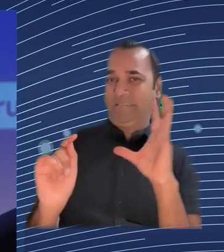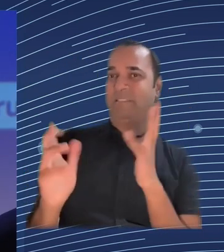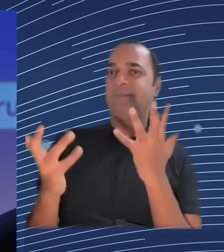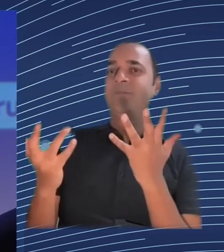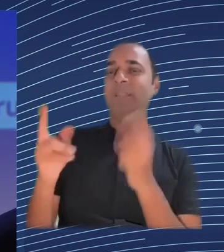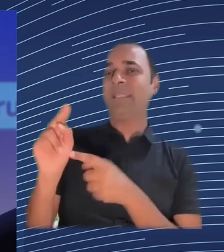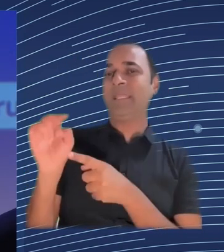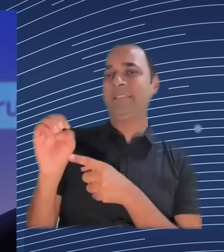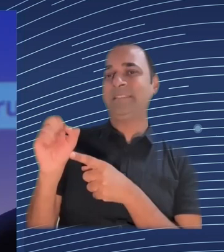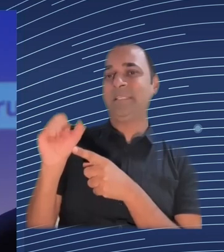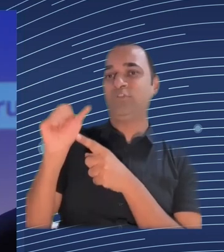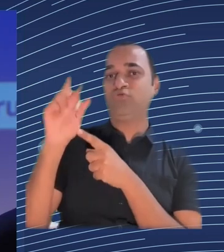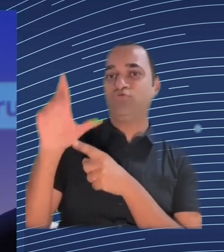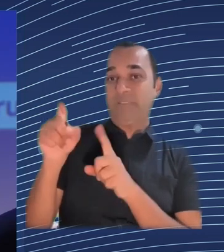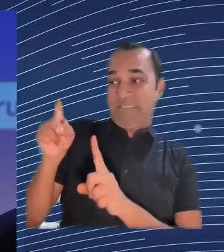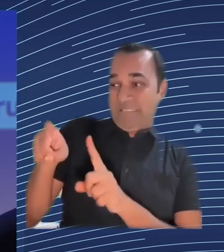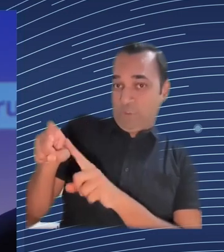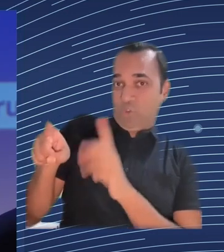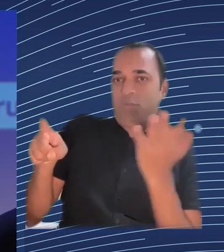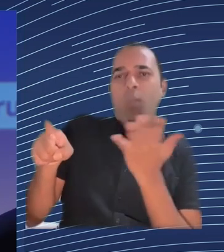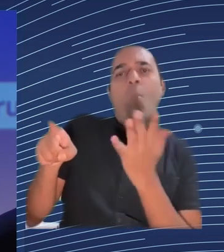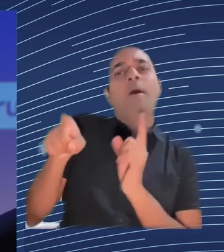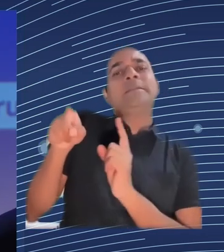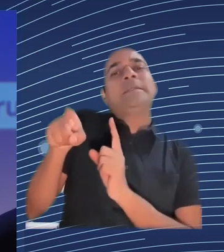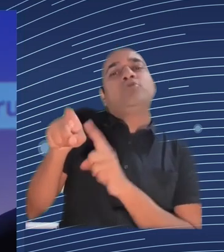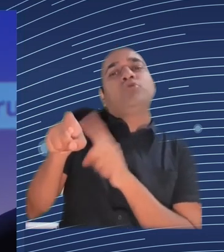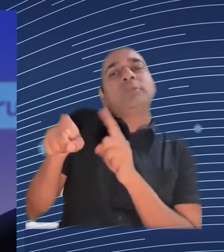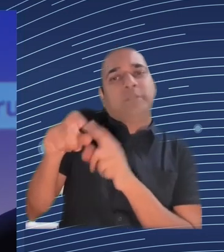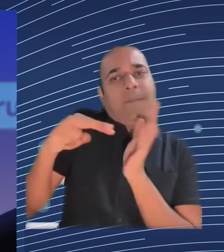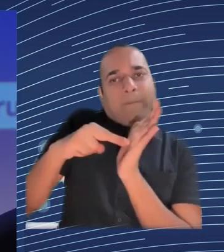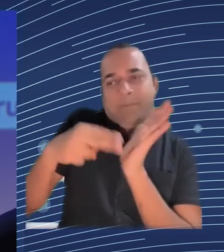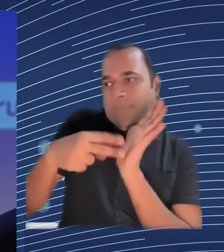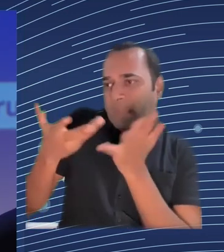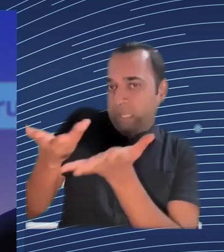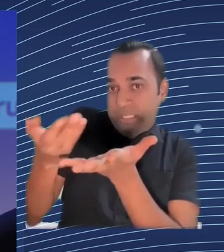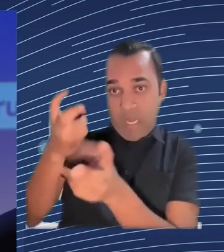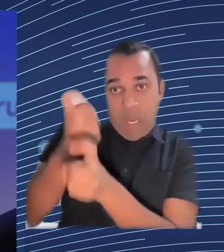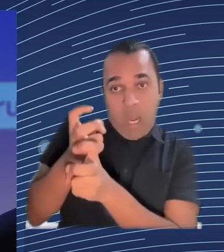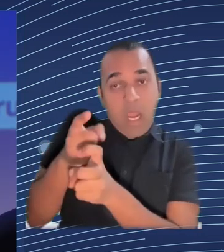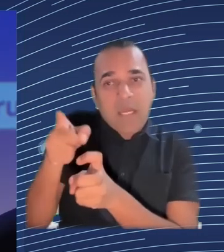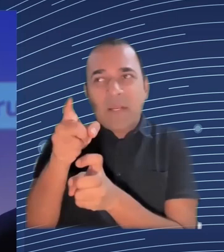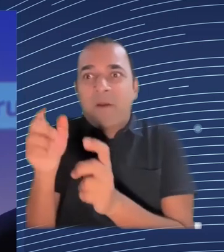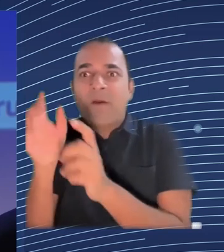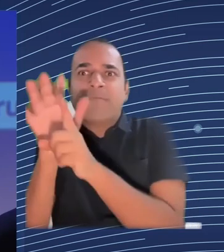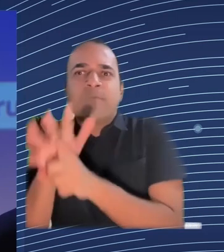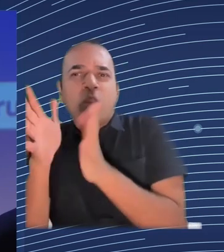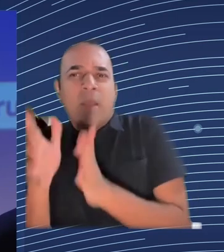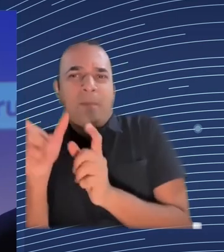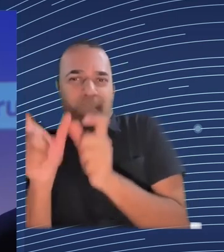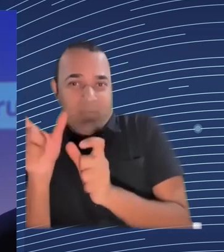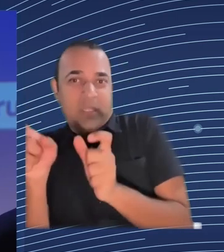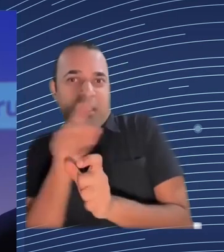it's cheaper to monitor without with ILO that with artificial intelligence that